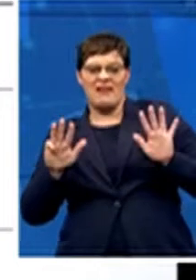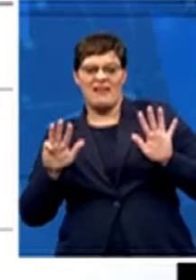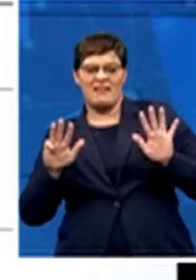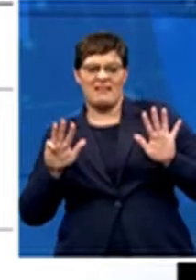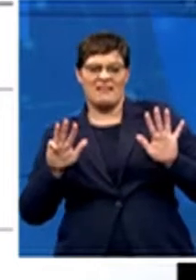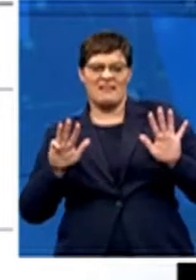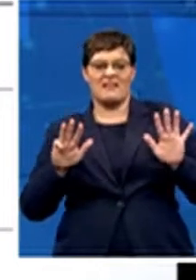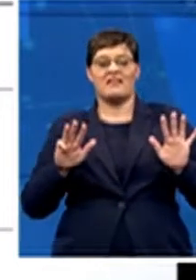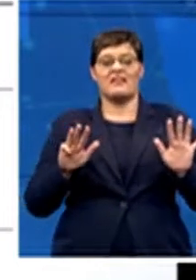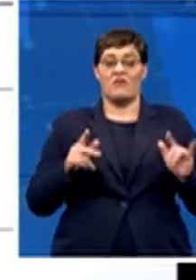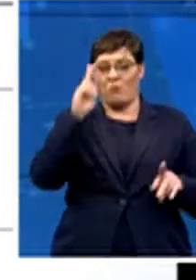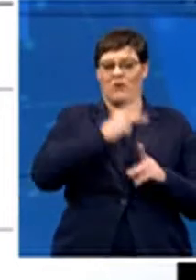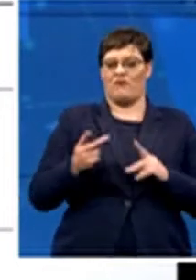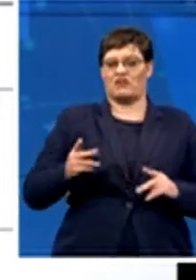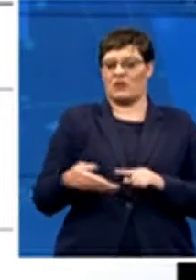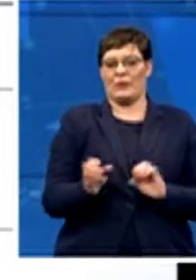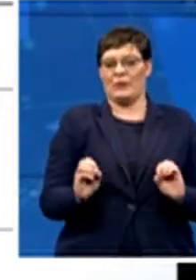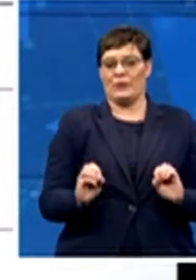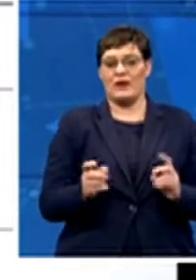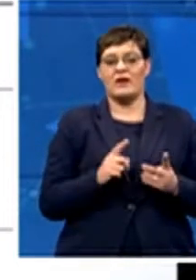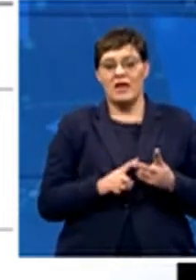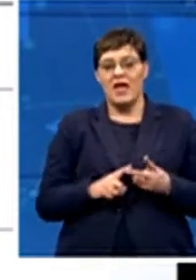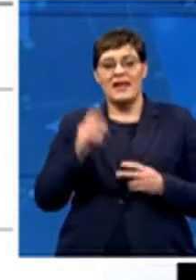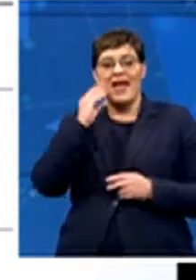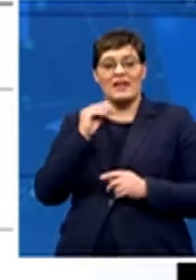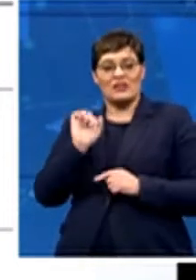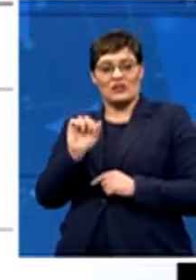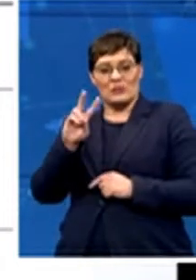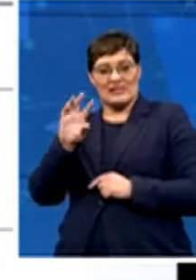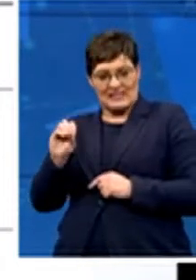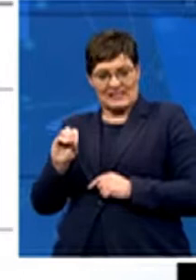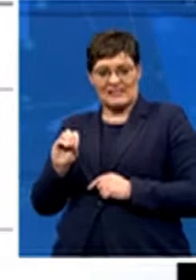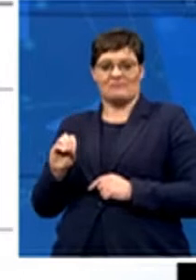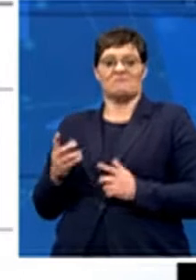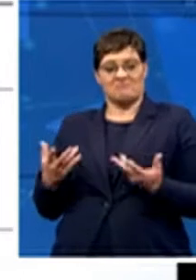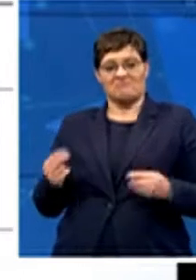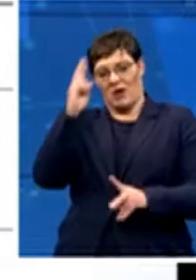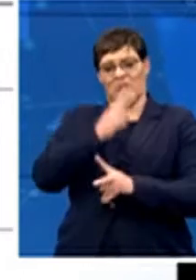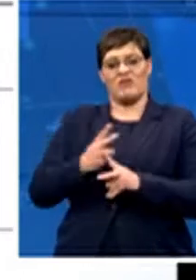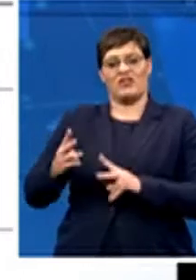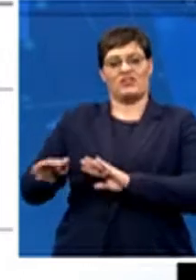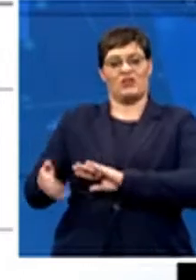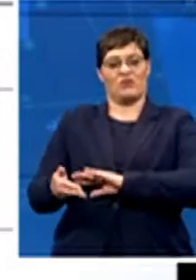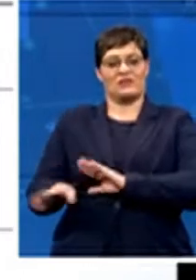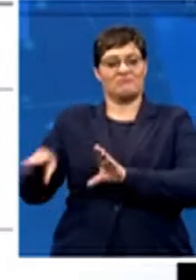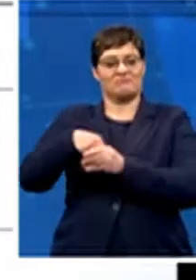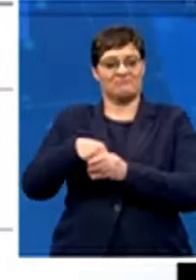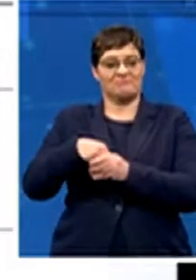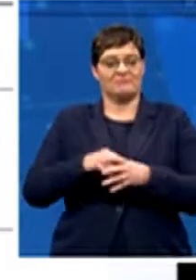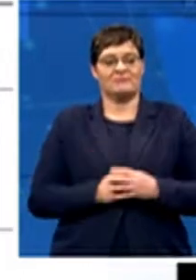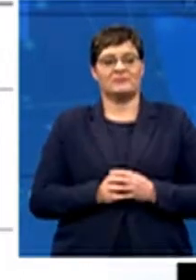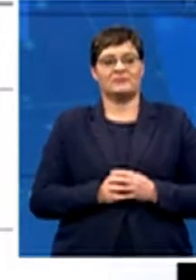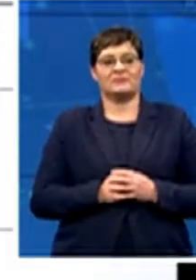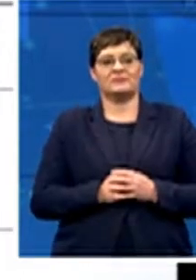20, on average, these players had actually played professional cricket. Something I just do want to highlight is on the